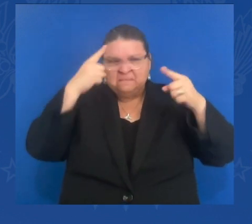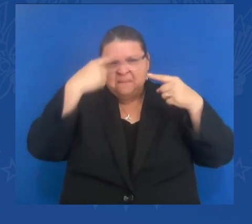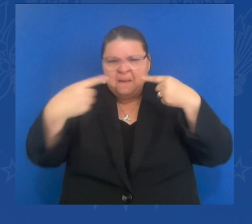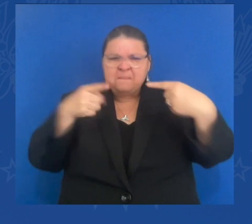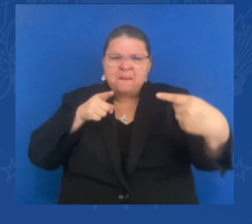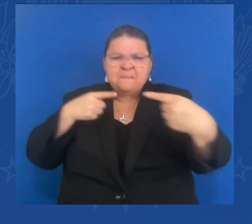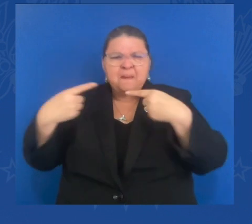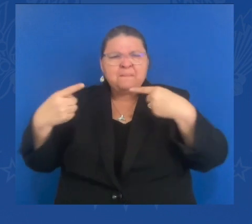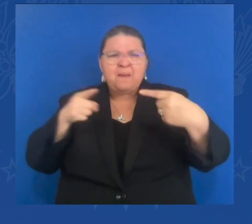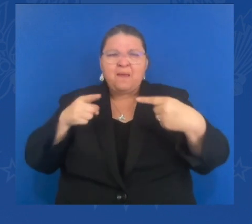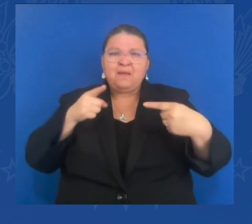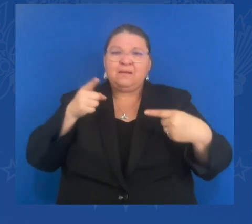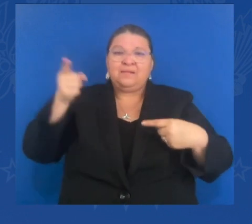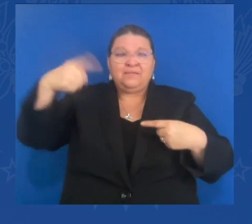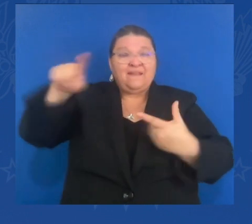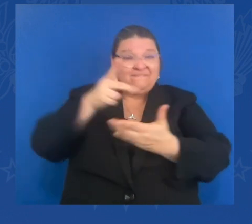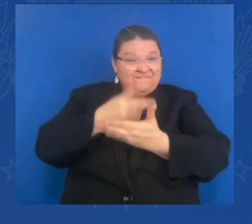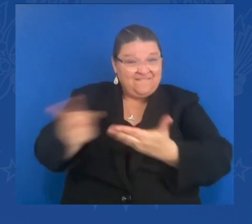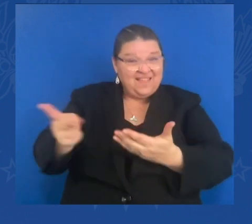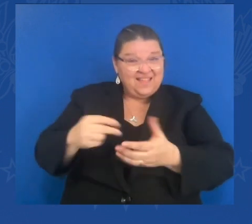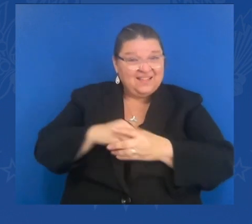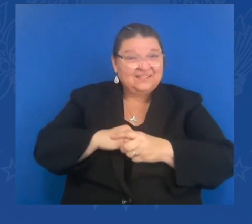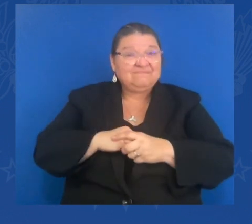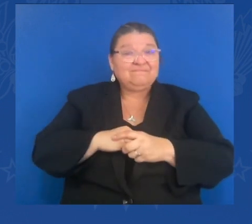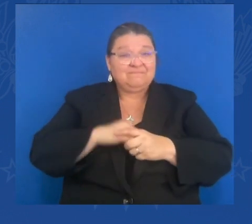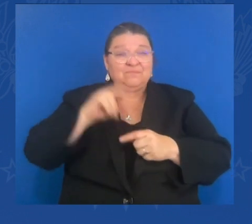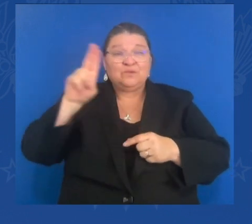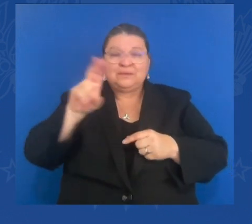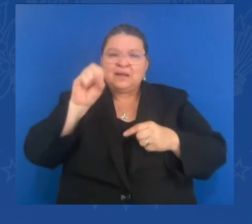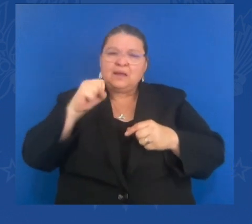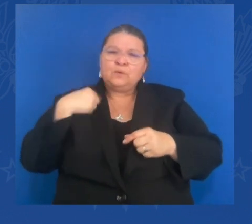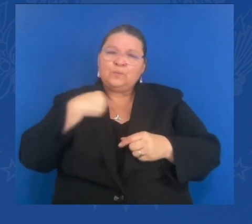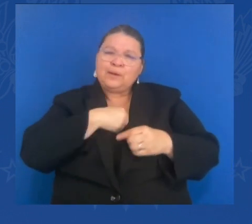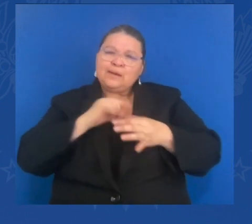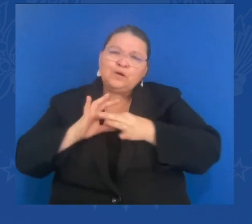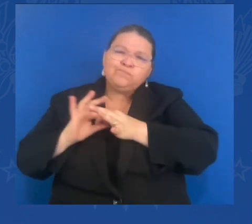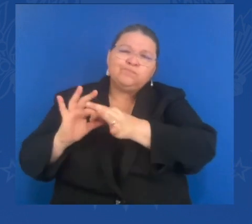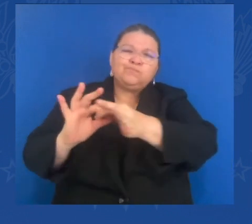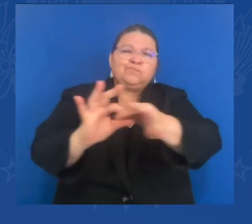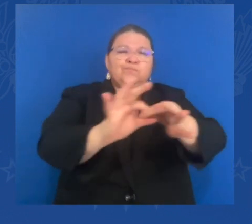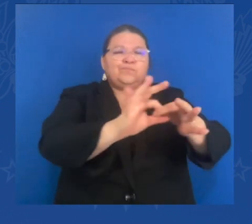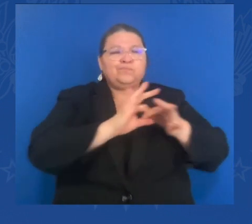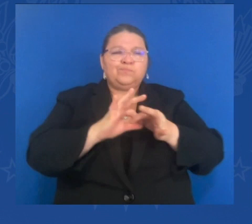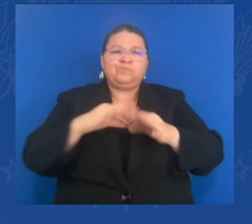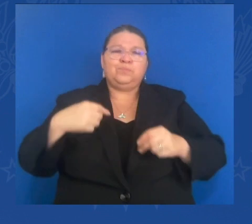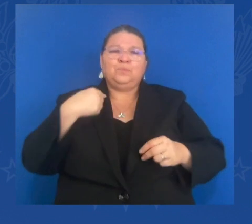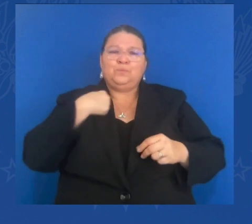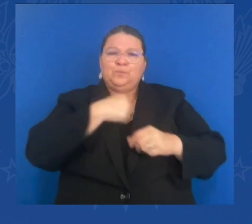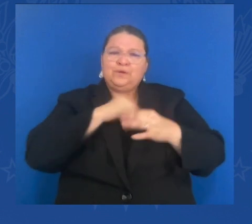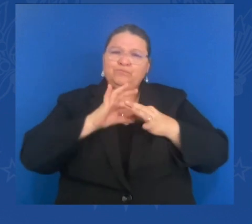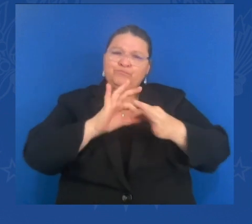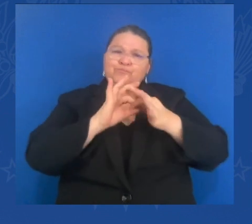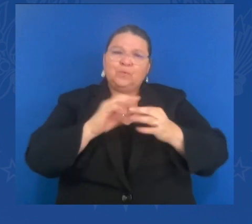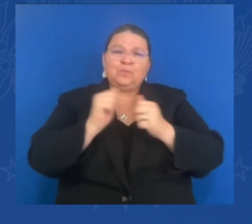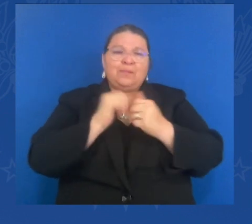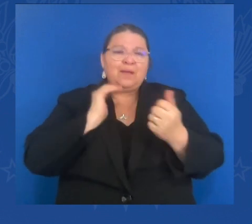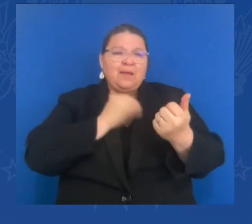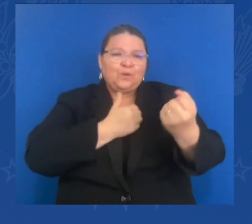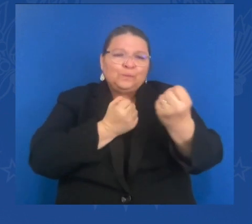stand with the people of Ukraine. We will not let autocrats and would-be emperors dictate the direction of the world.